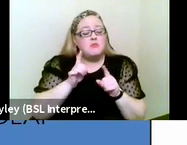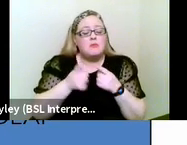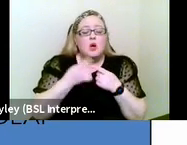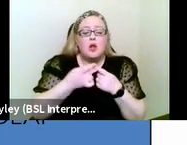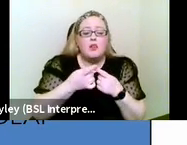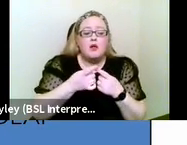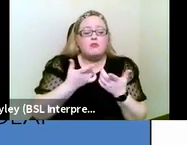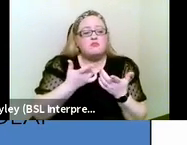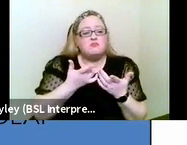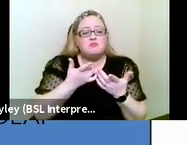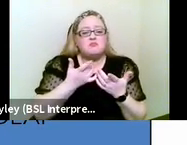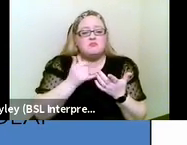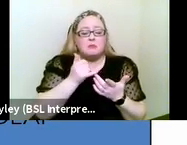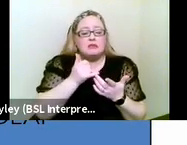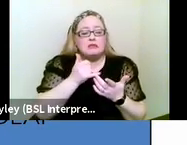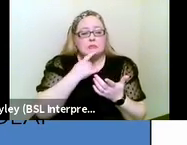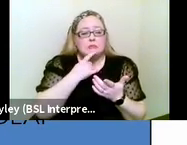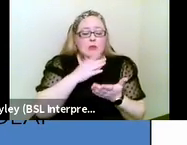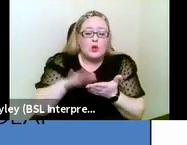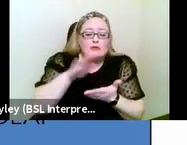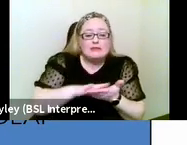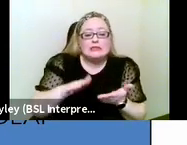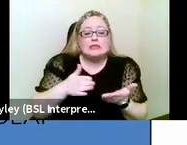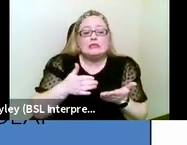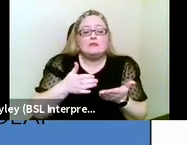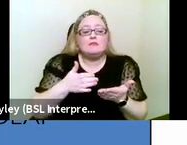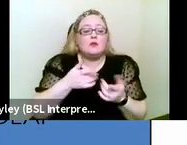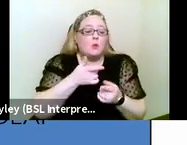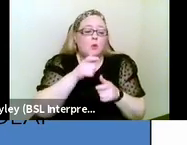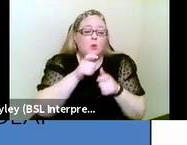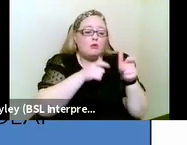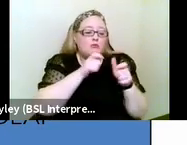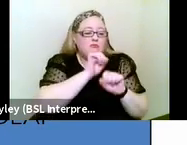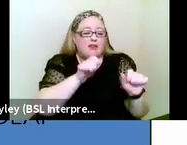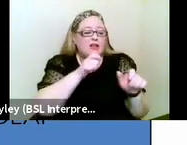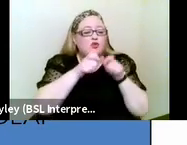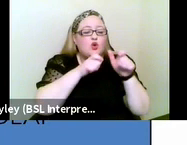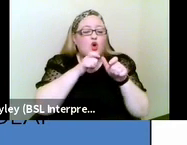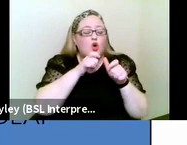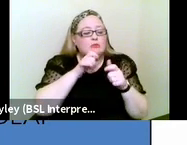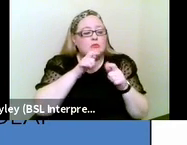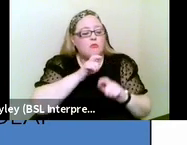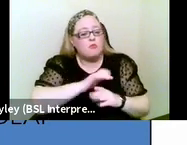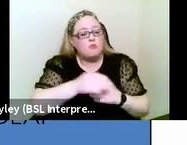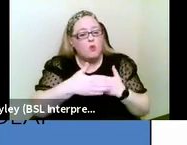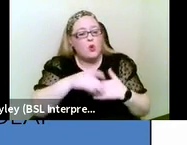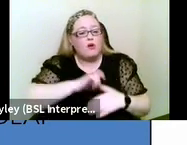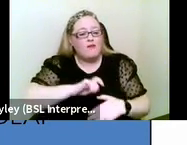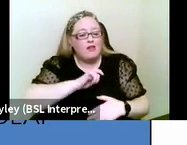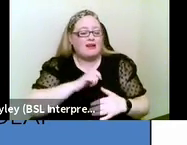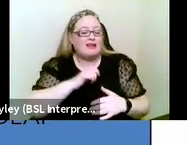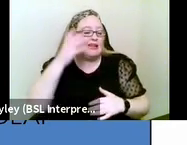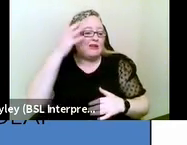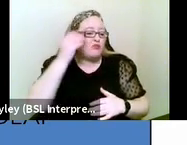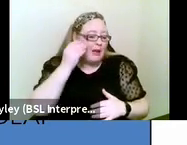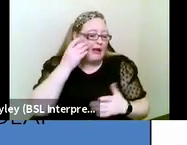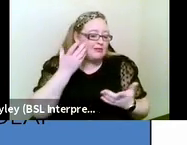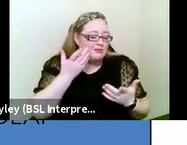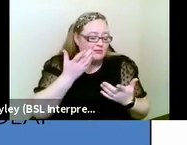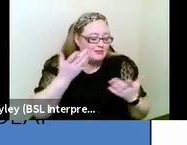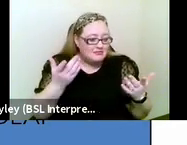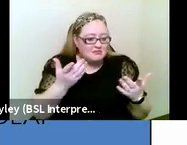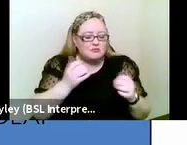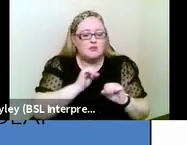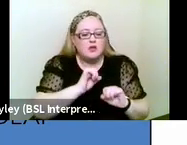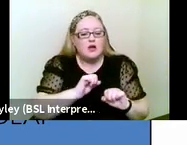used hard of hearing or hearing impaired whichever people feel more comfortable with or what used to be termed partially sighted now turned